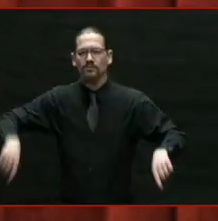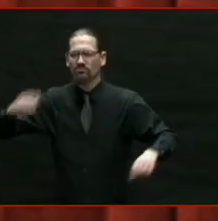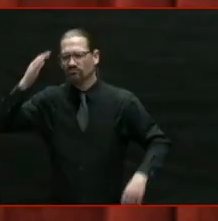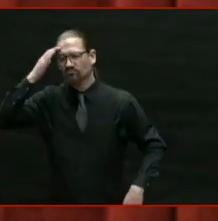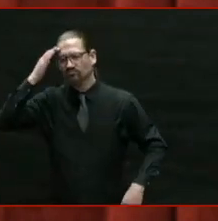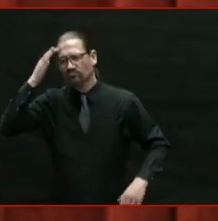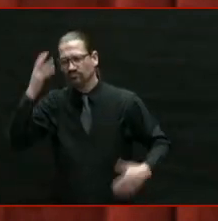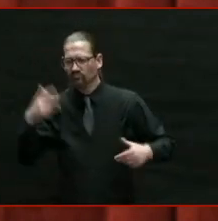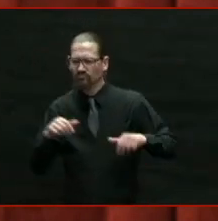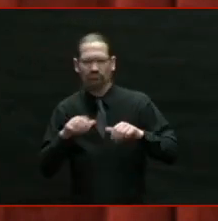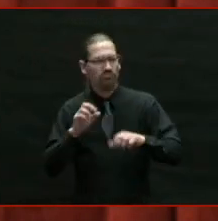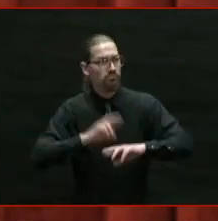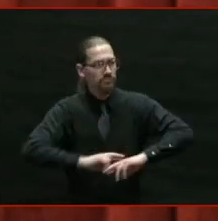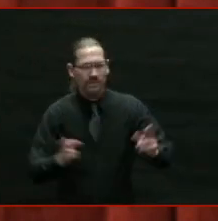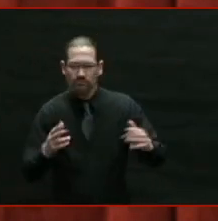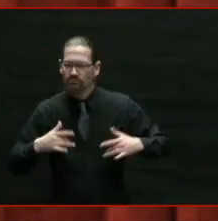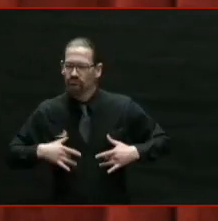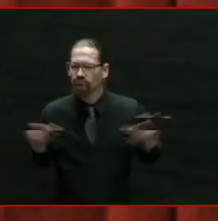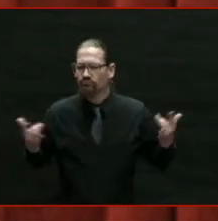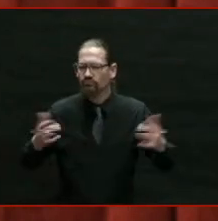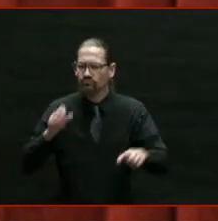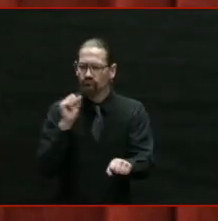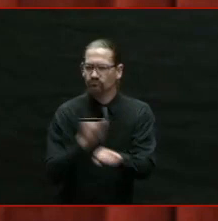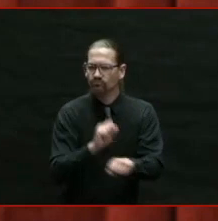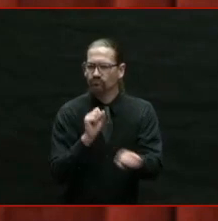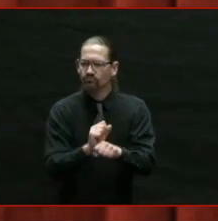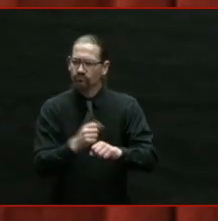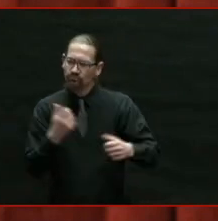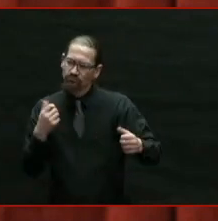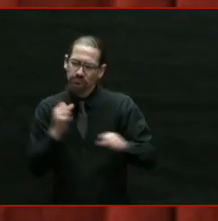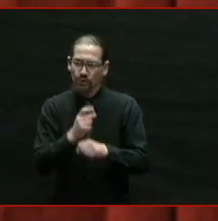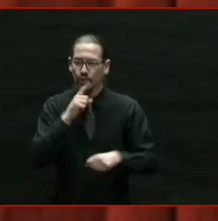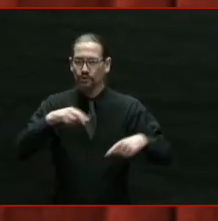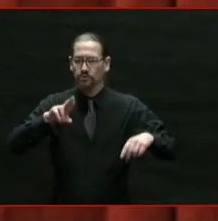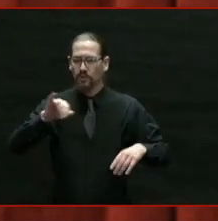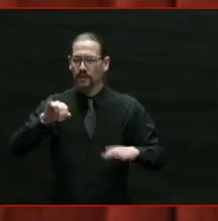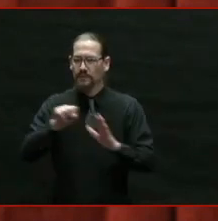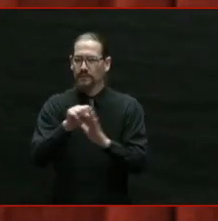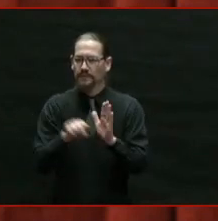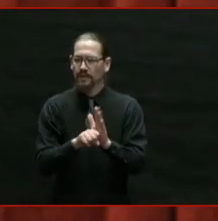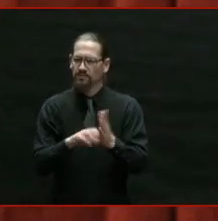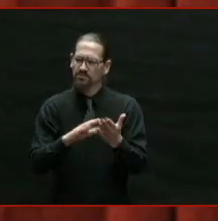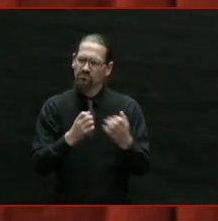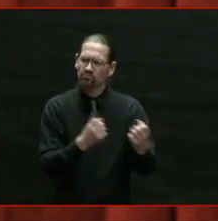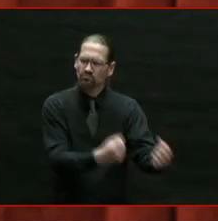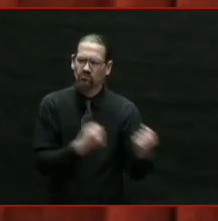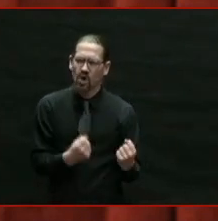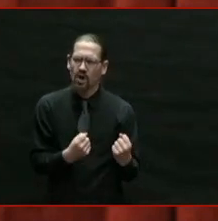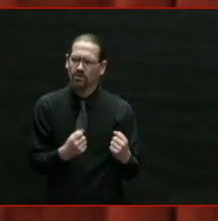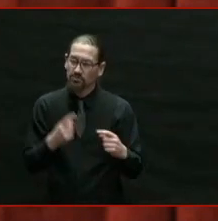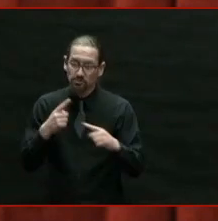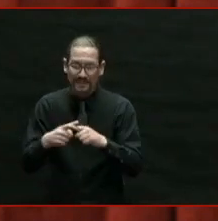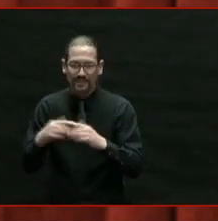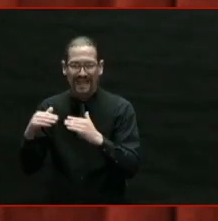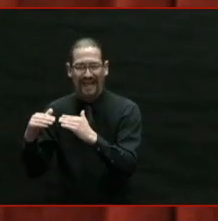of making Rhode Island stronger, more equal, and a place of opportunity. community.